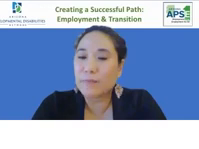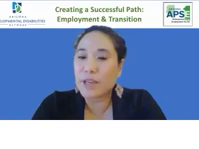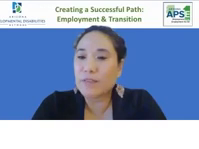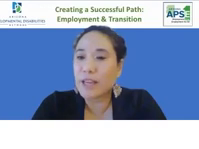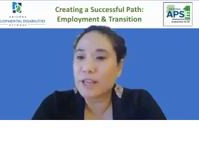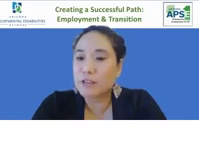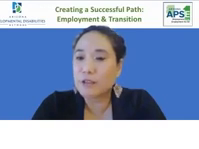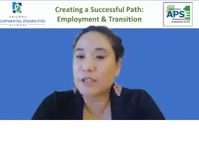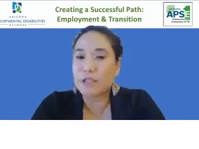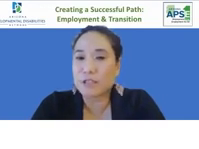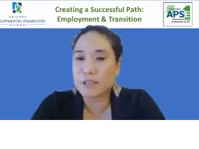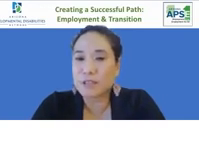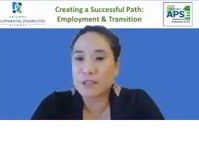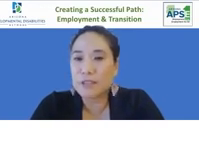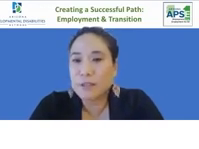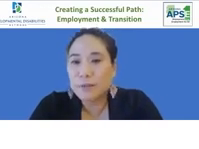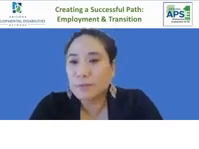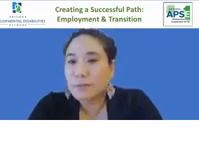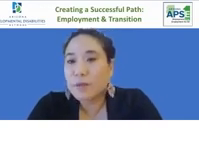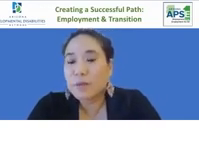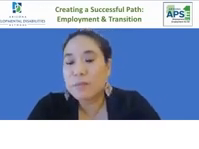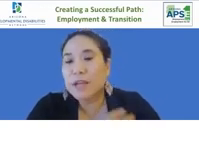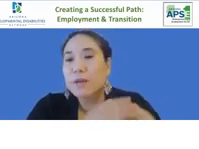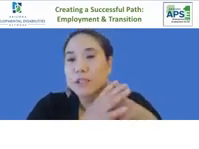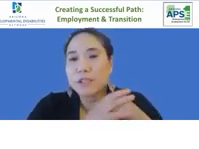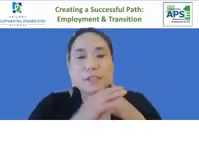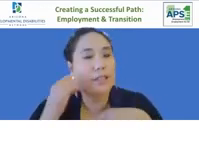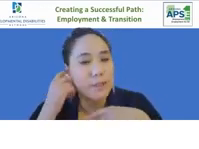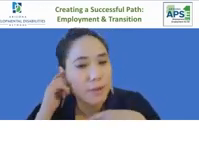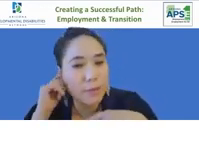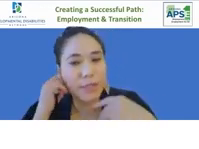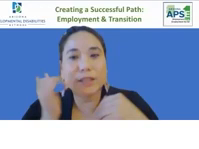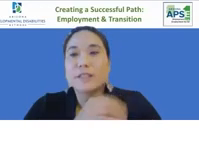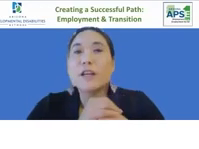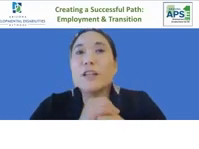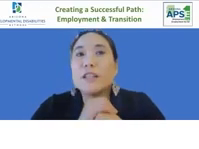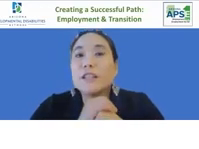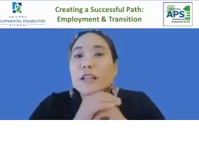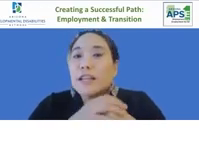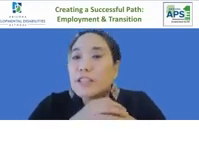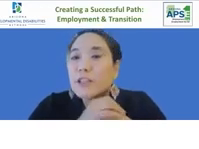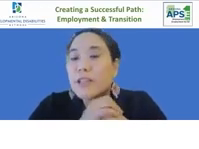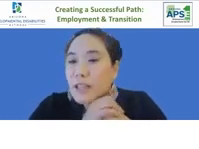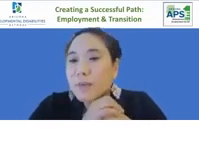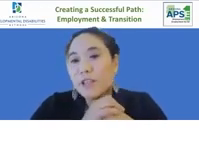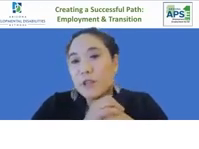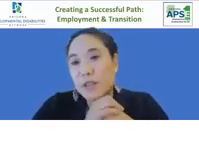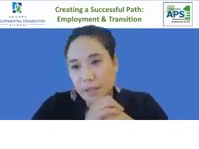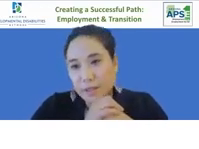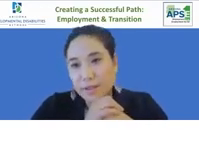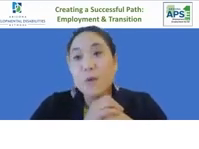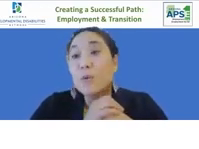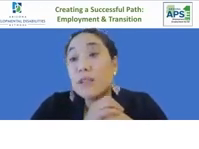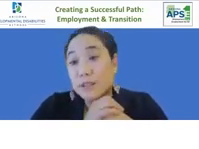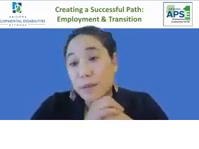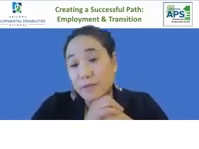um david to answer your questions one of my questions is and we can get us started is is there anyone you